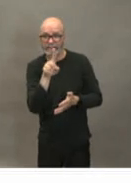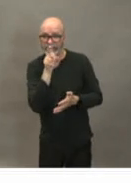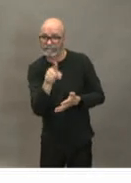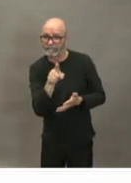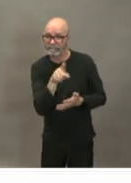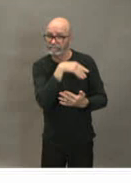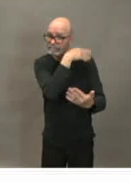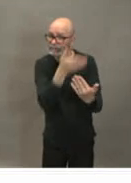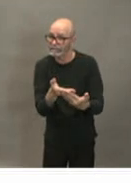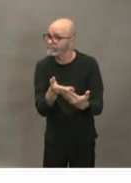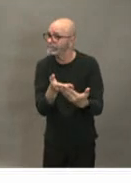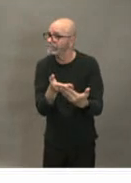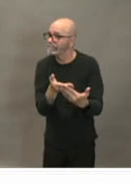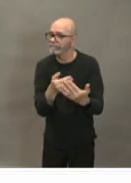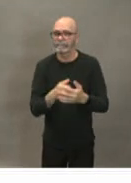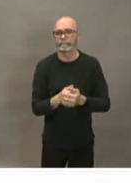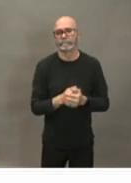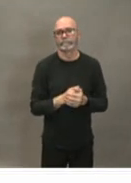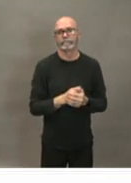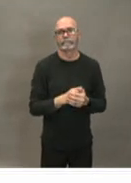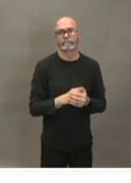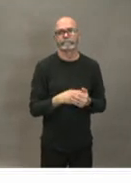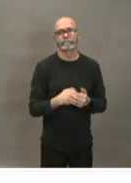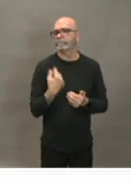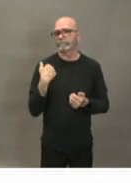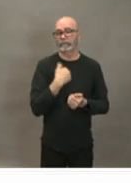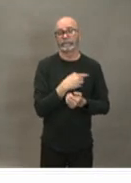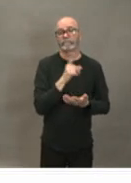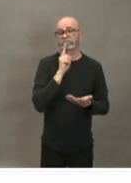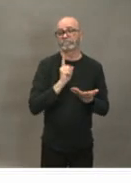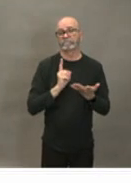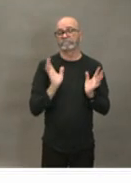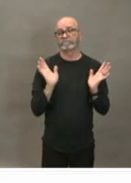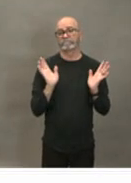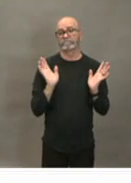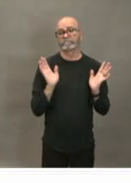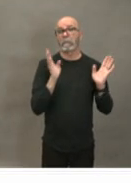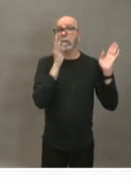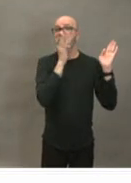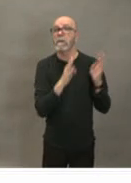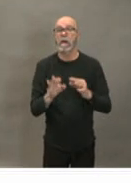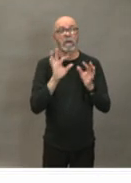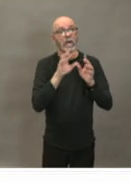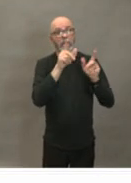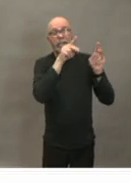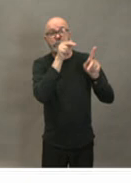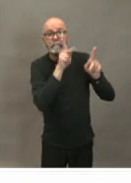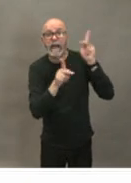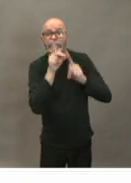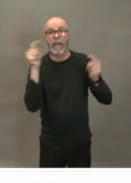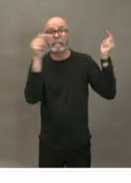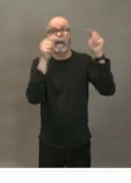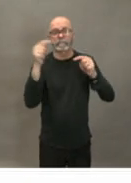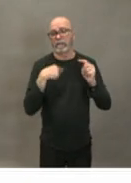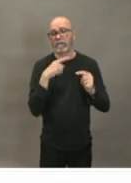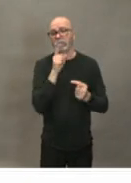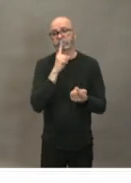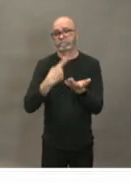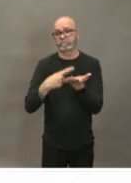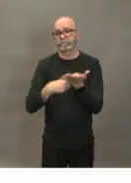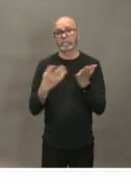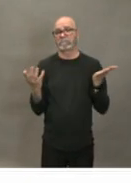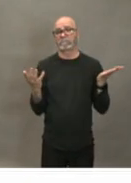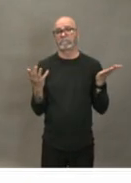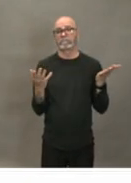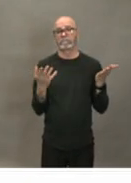so we we have not made specific plans around the tournament because things can change very rapidly over the that that tournament is at least a